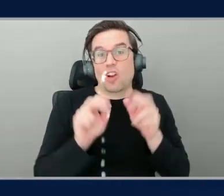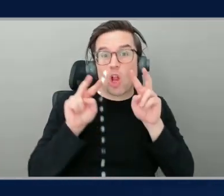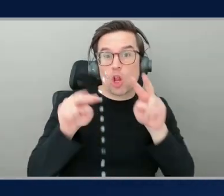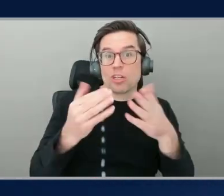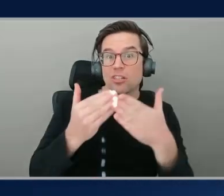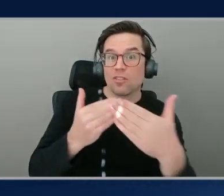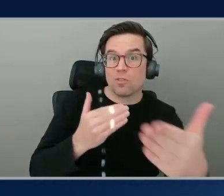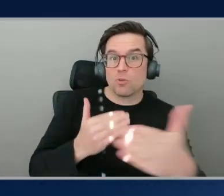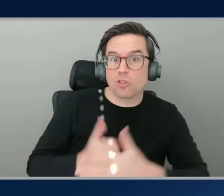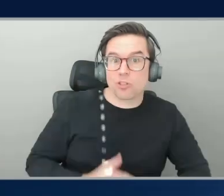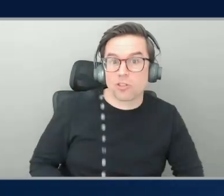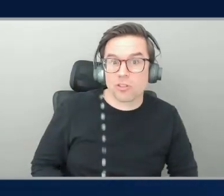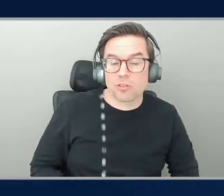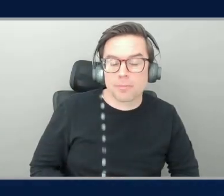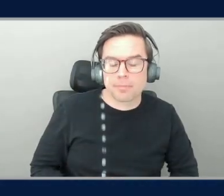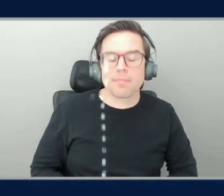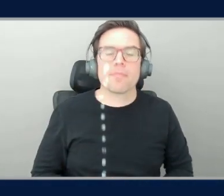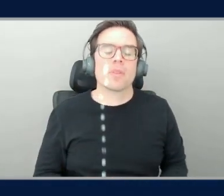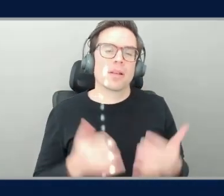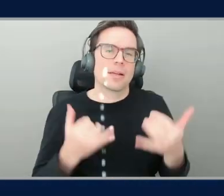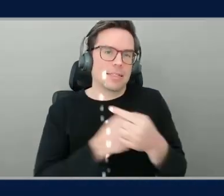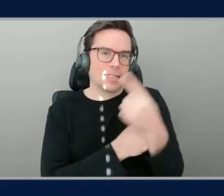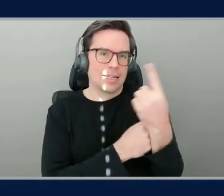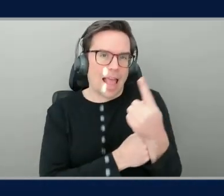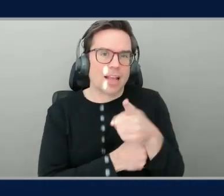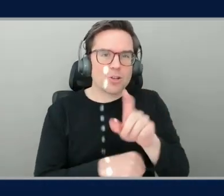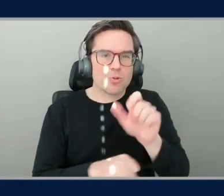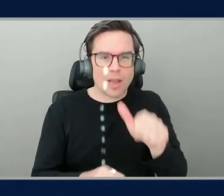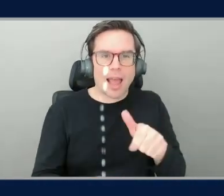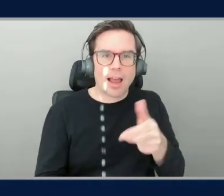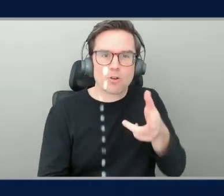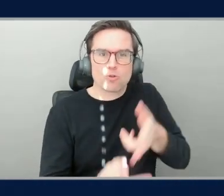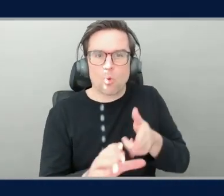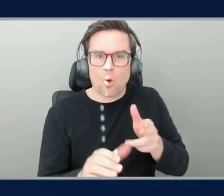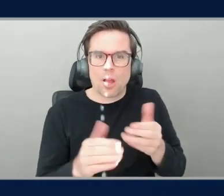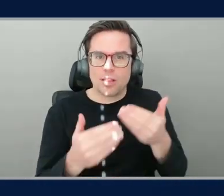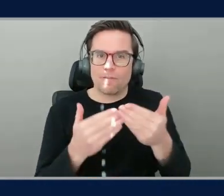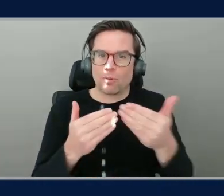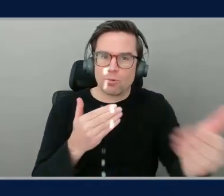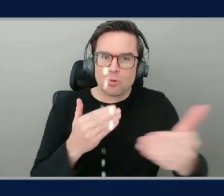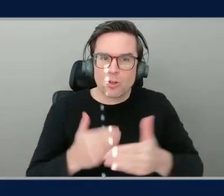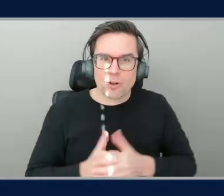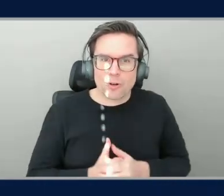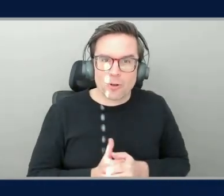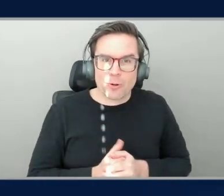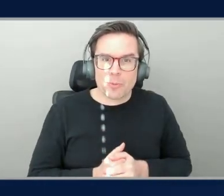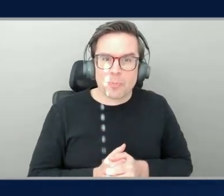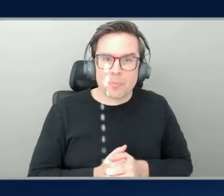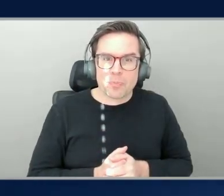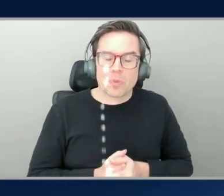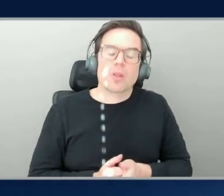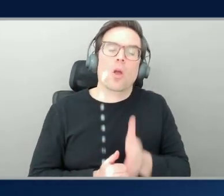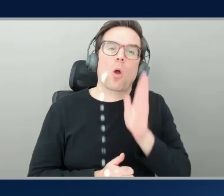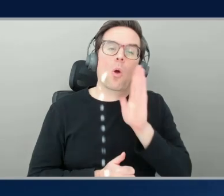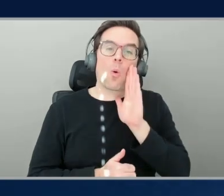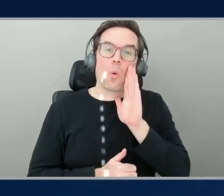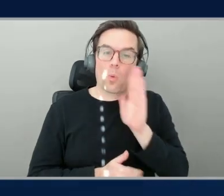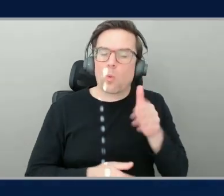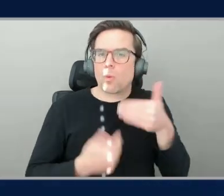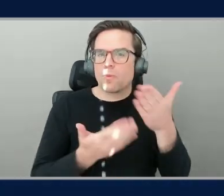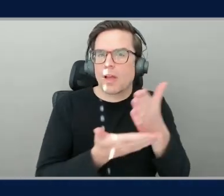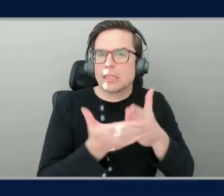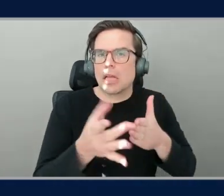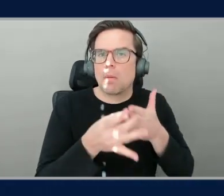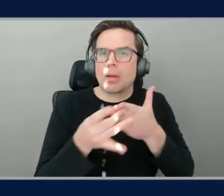Today's that day where you actually get to step into the future. We're going to give you some guidance that you're going to use to help you develop your skills and to really just to